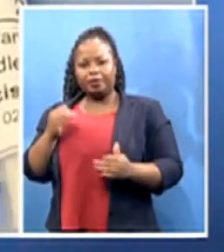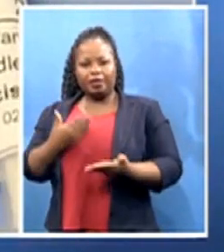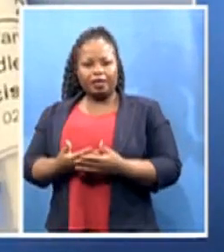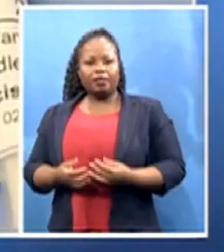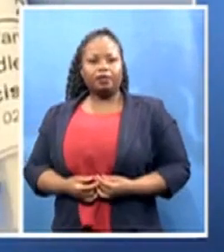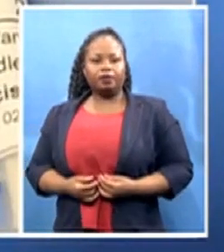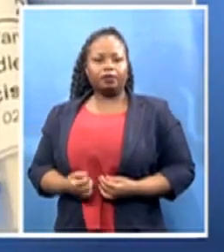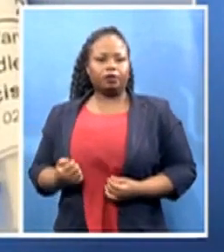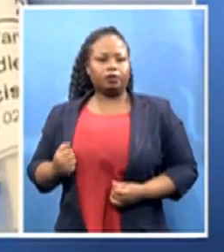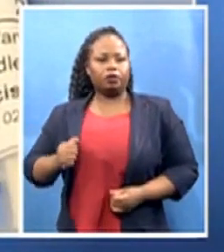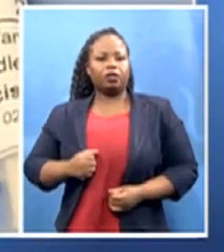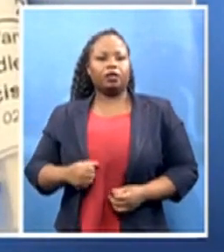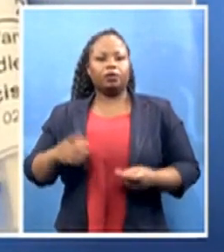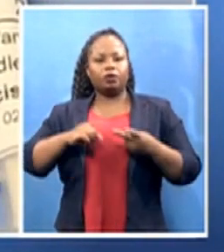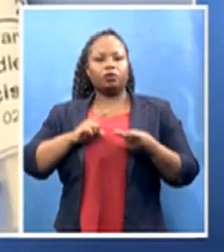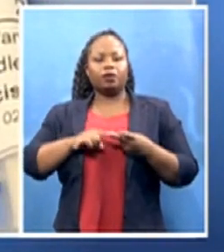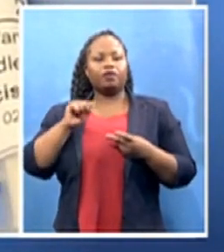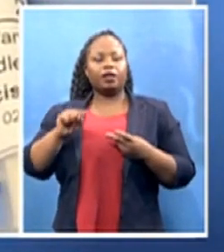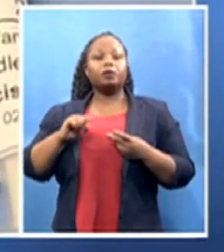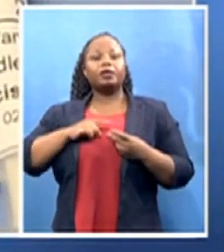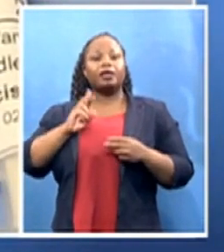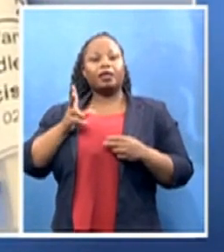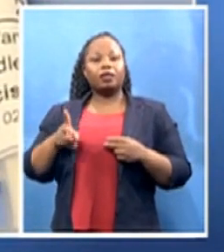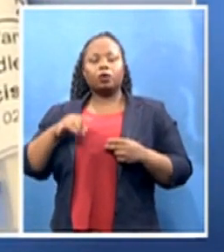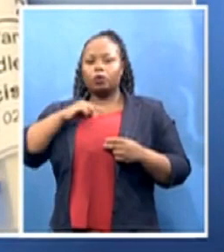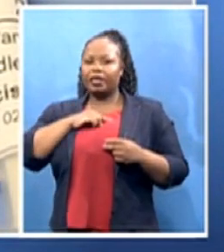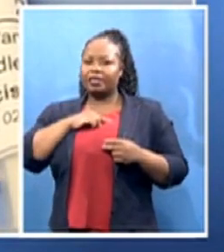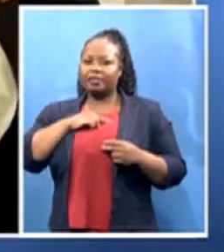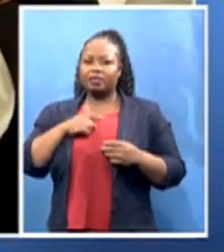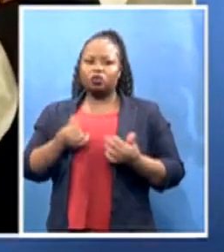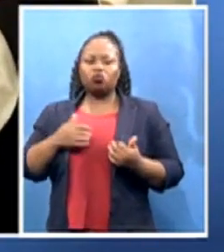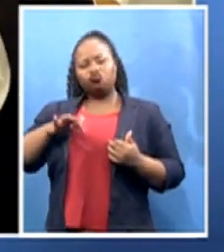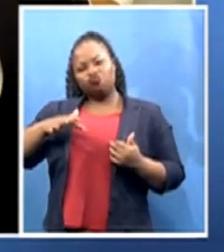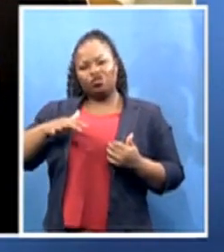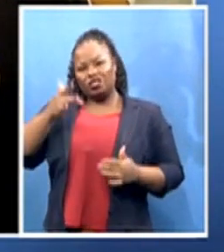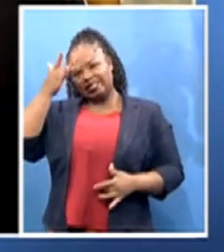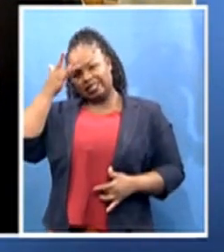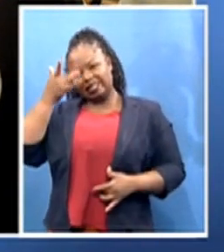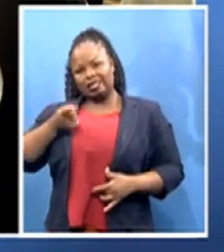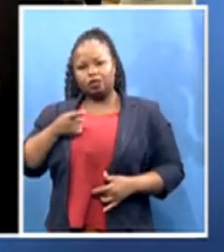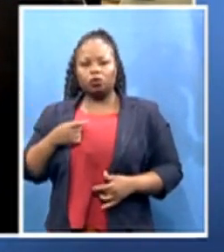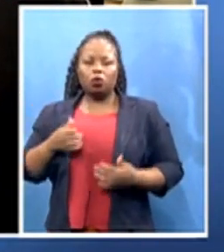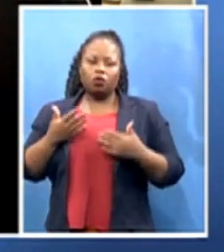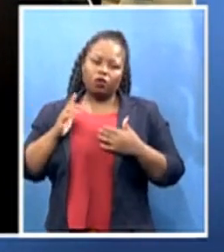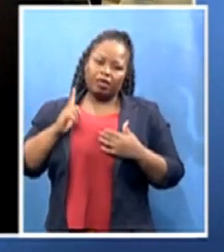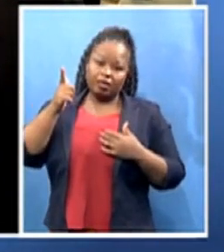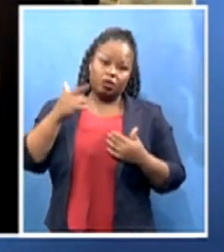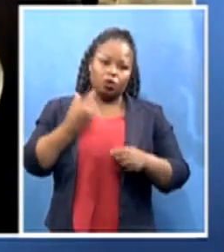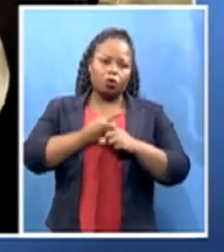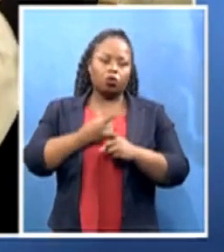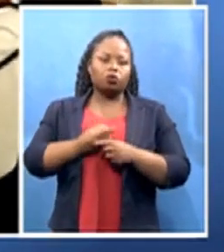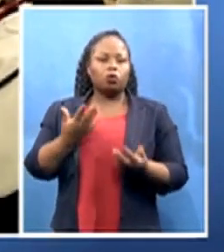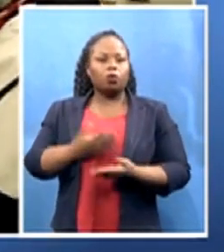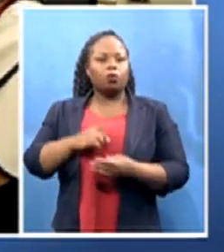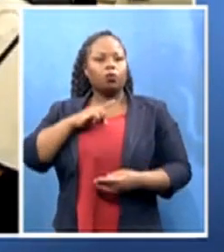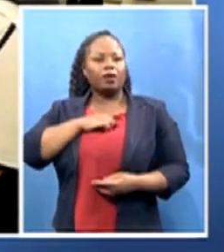proportion got moderate to mild disease. And so in this case, the MEC has still got disease, but as